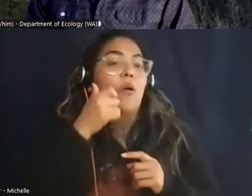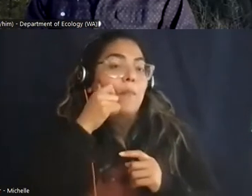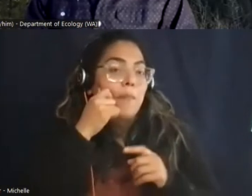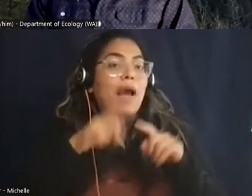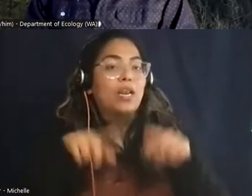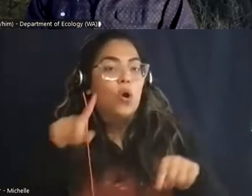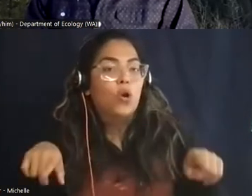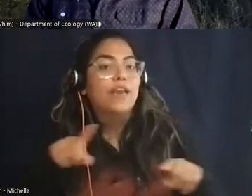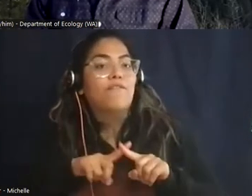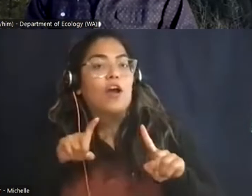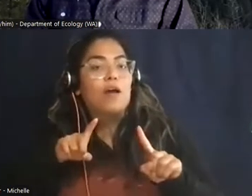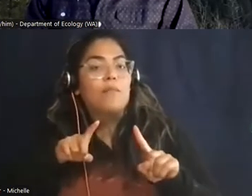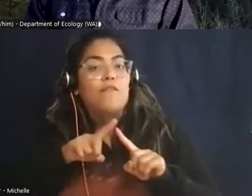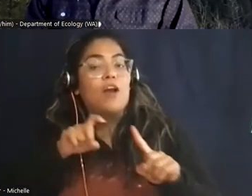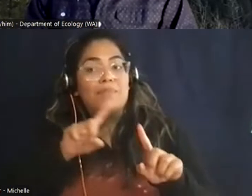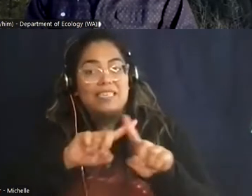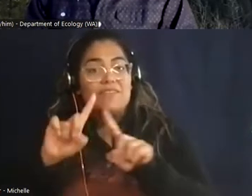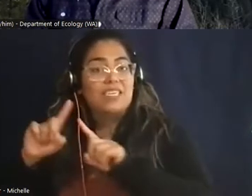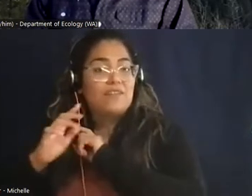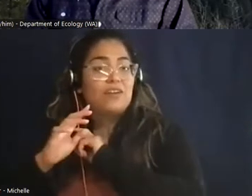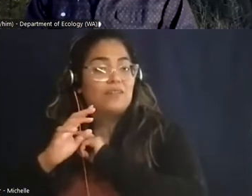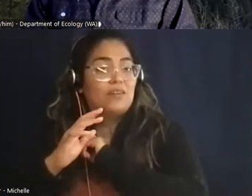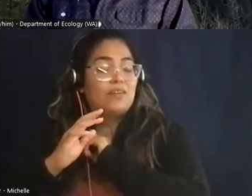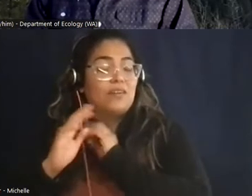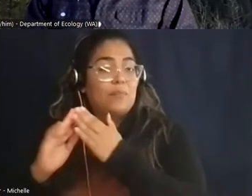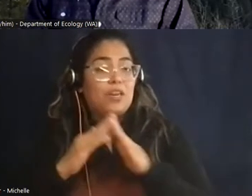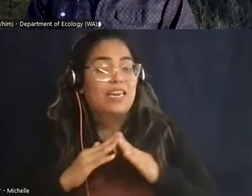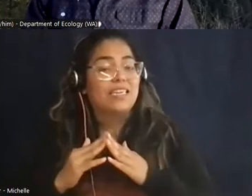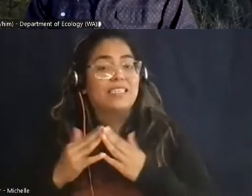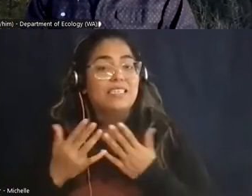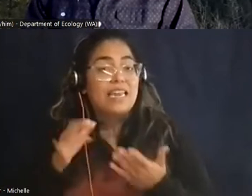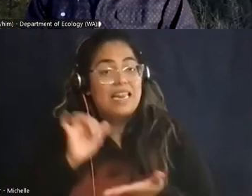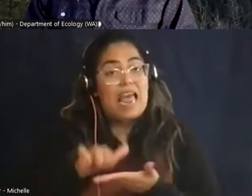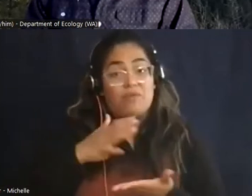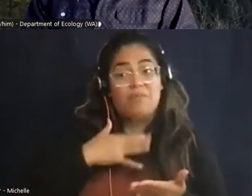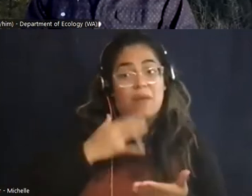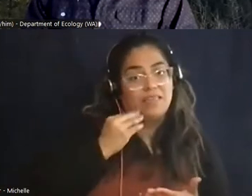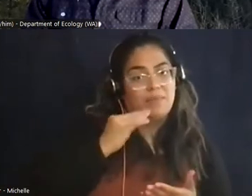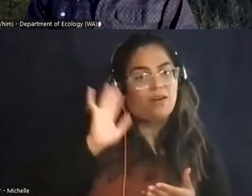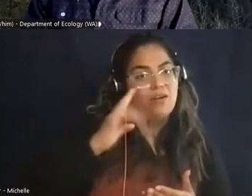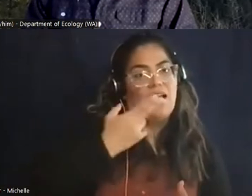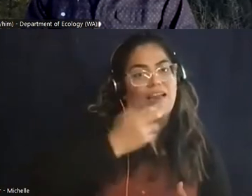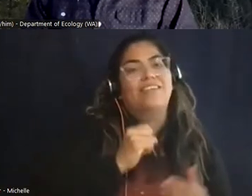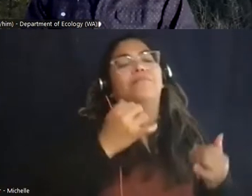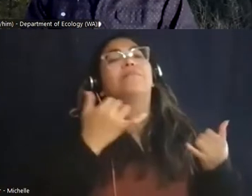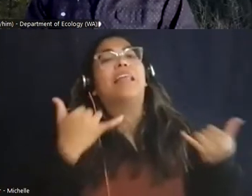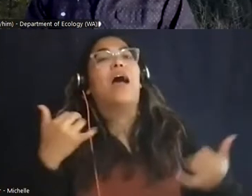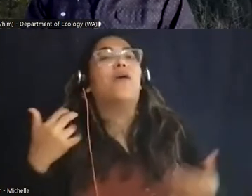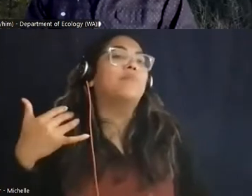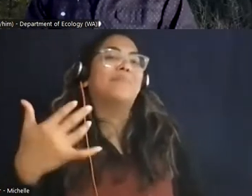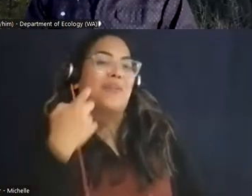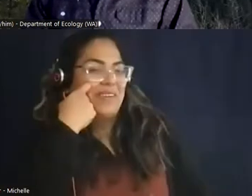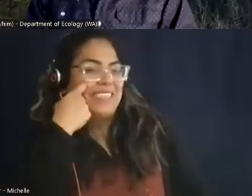was what my sca experience like was back in high school um fast forward to my previous um my most